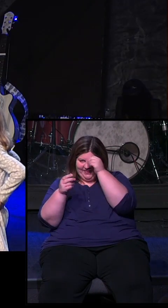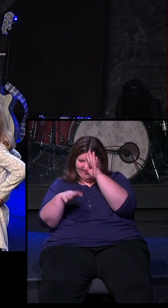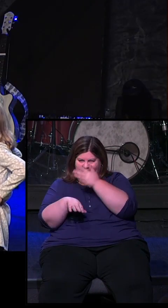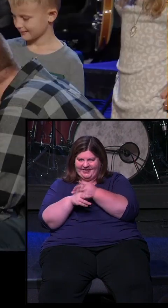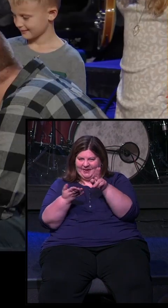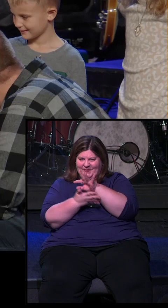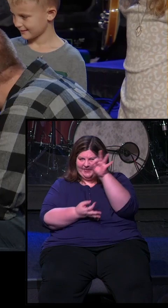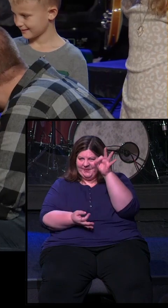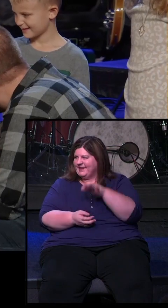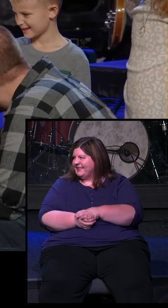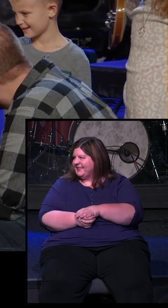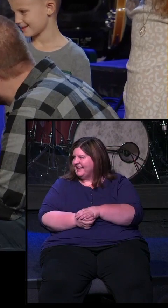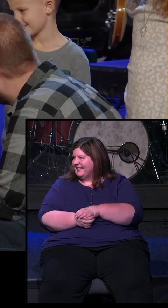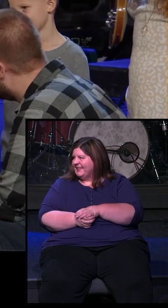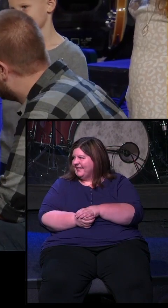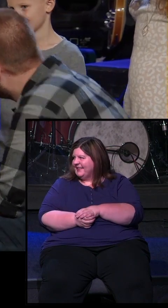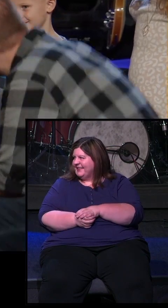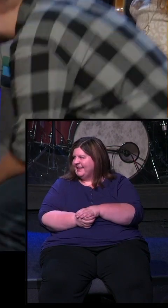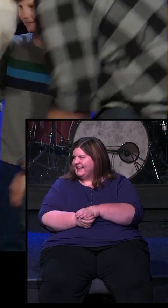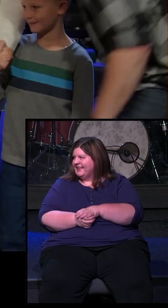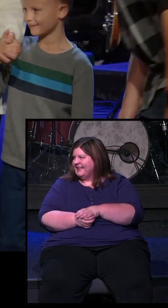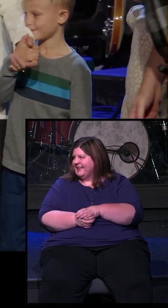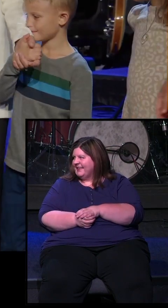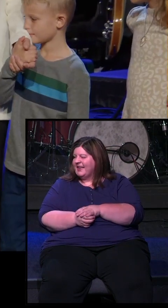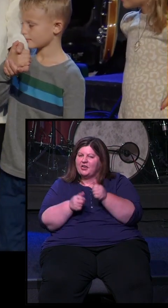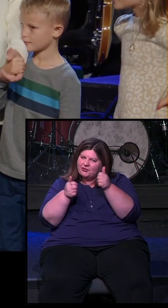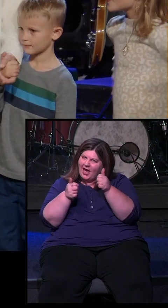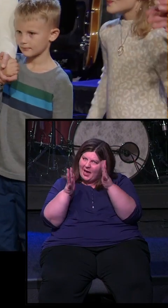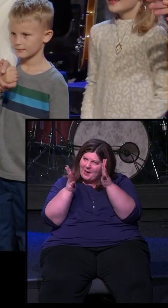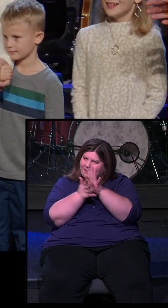and Holy Spirit. Amen. Awesome. Good job.